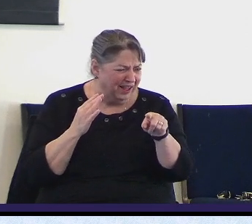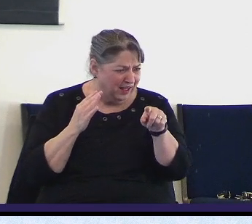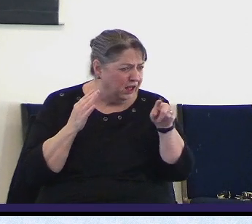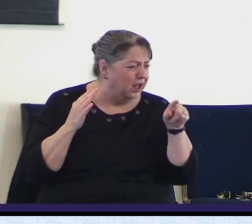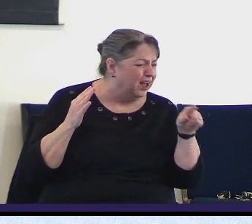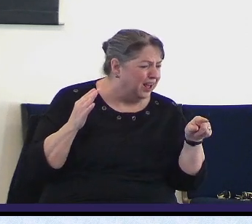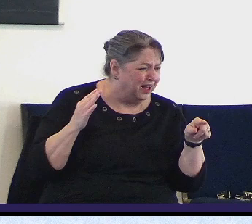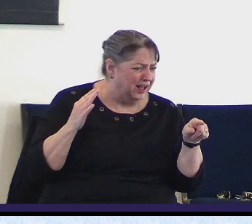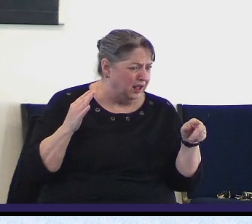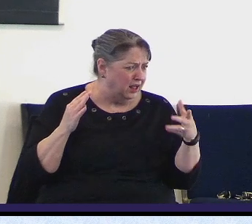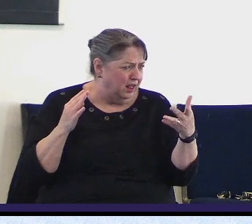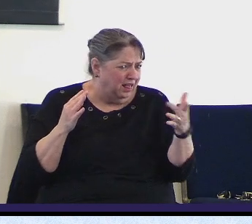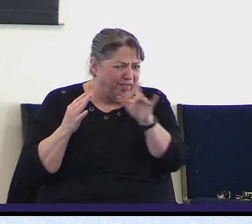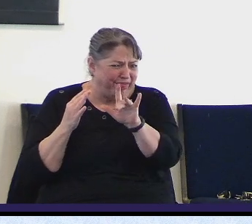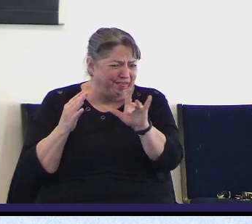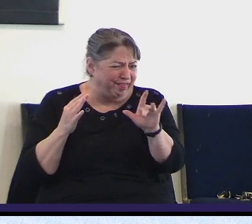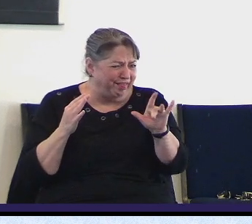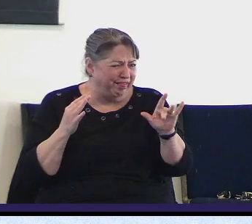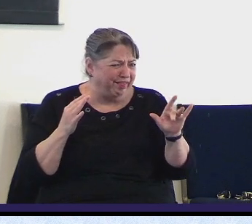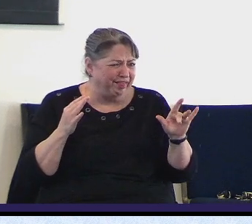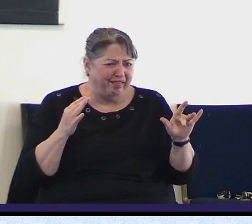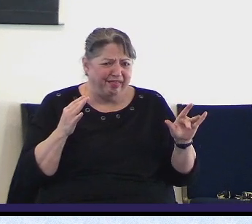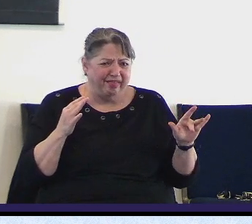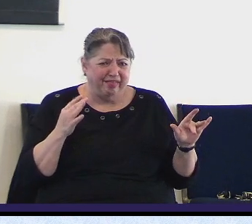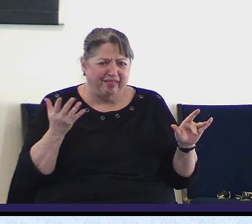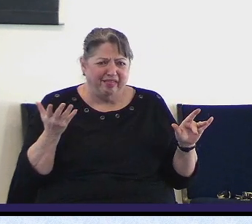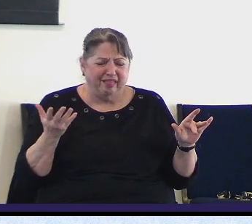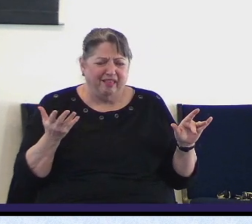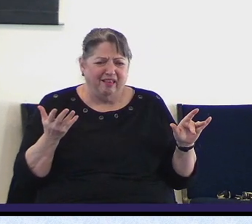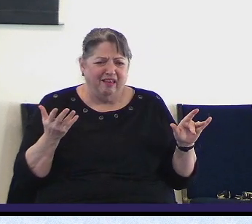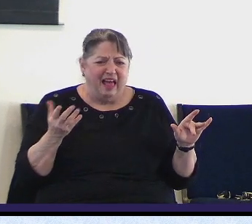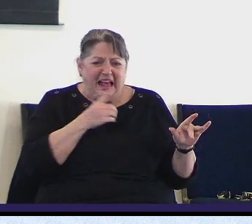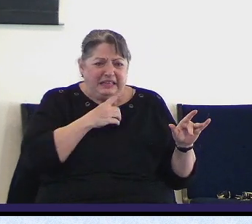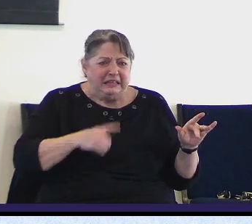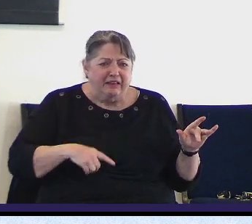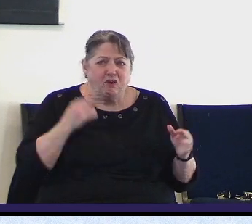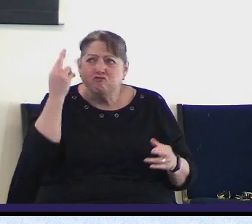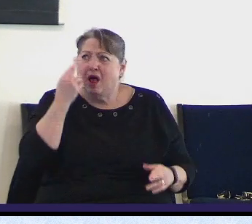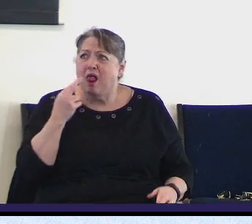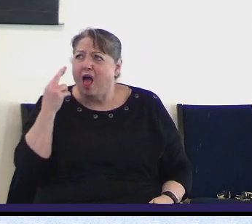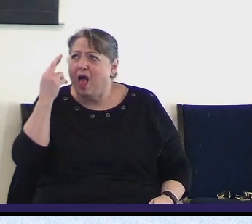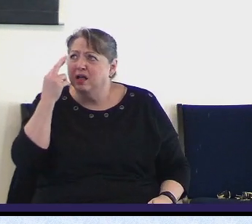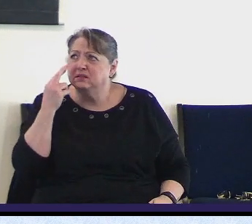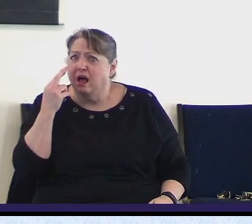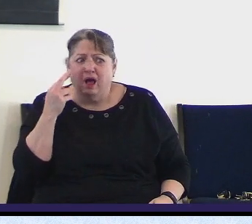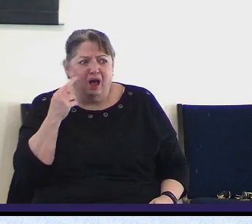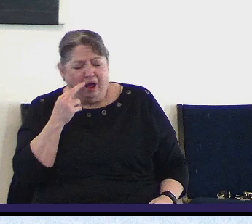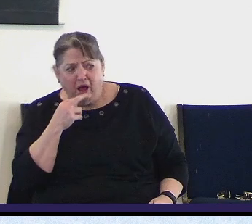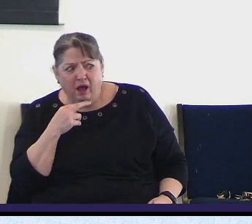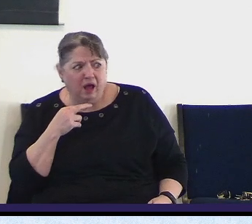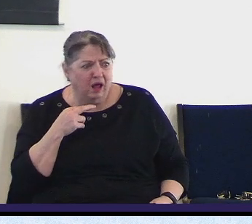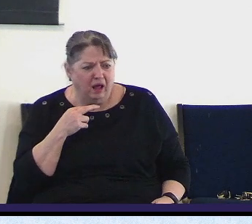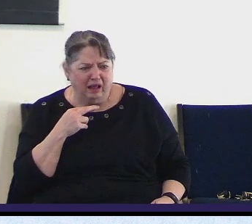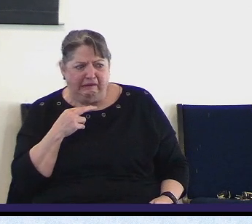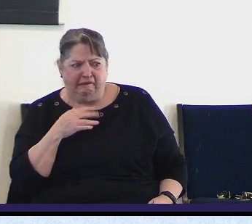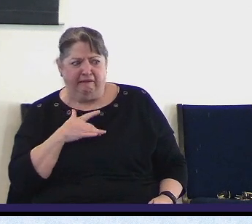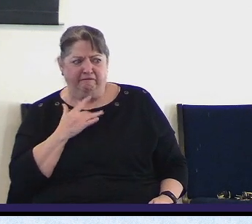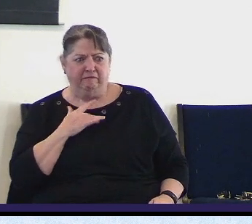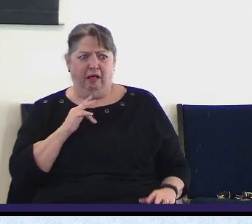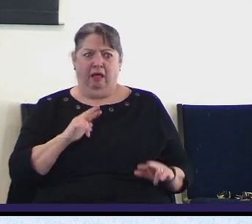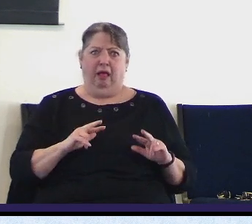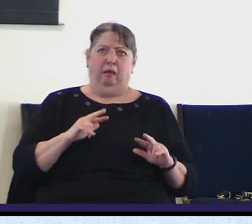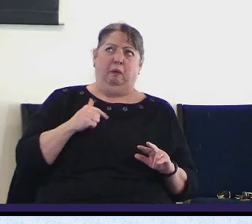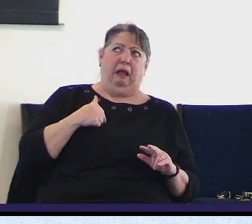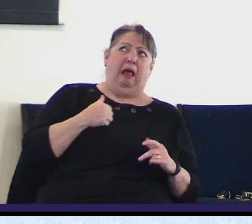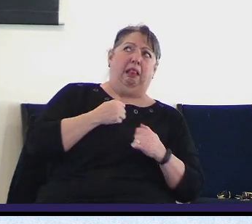David was really realizing that and it concerned him. It made him feel awkward. It